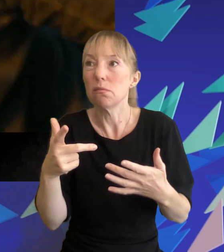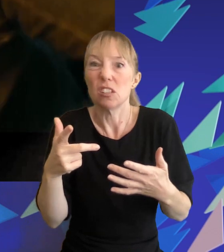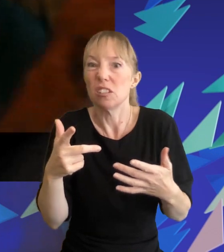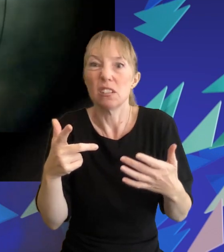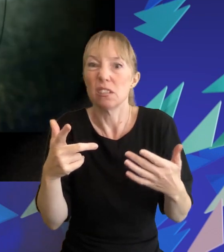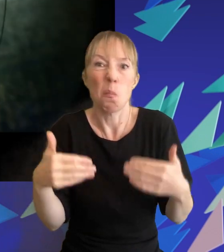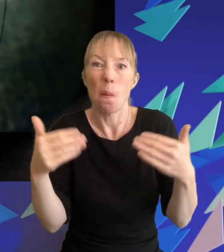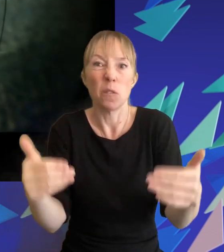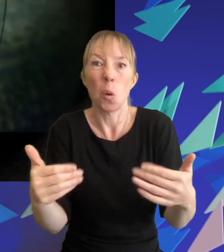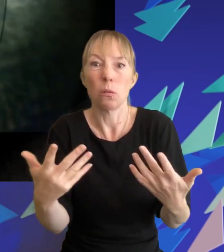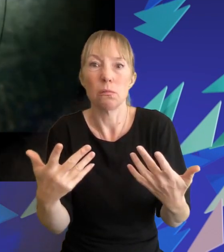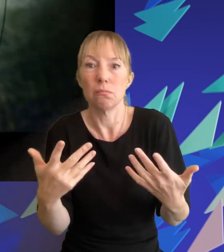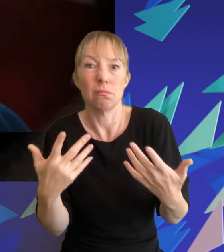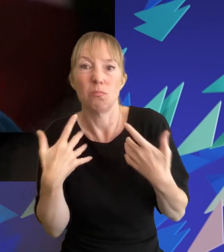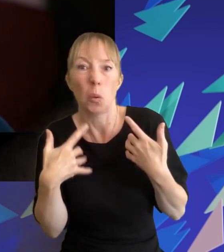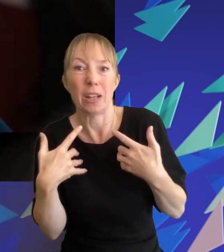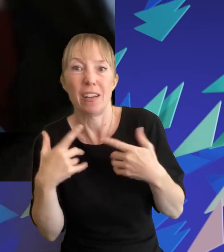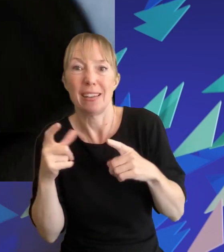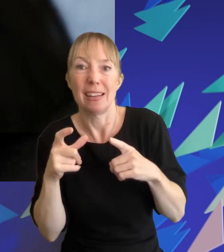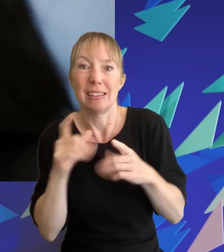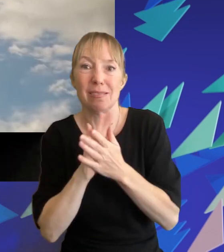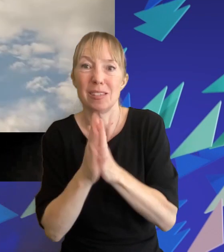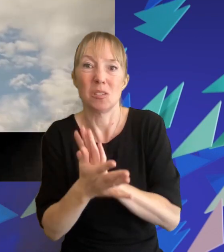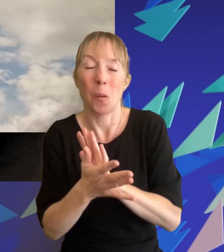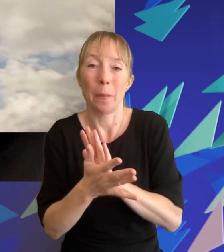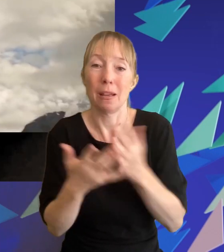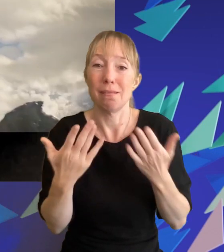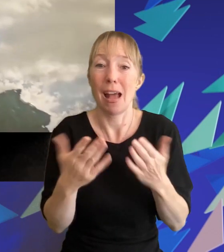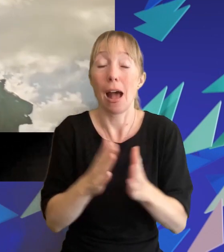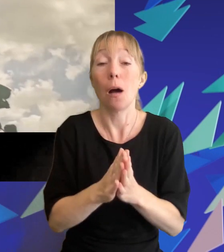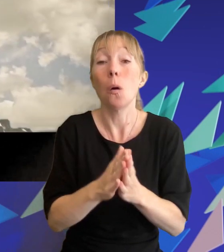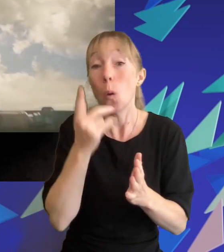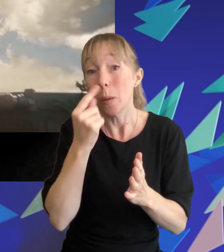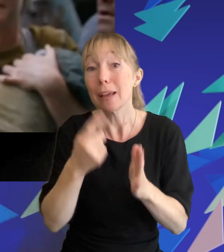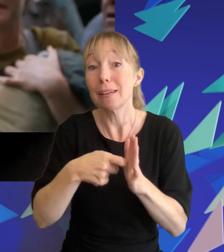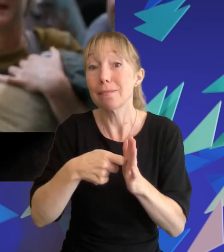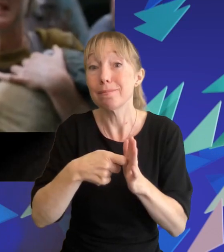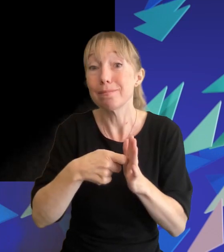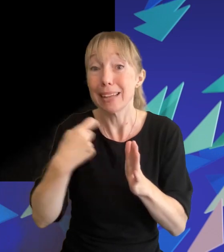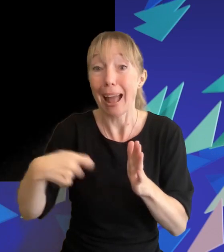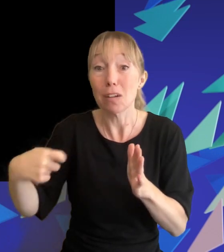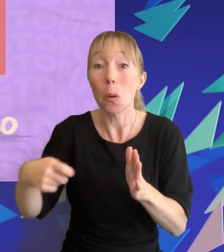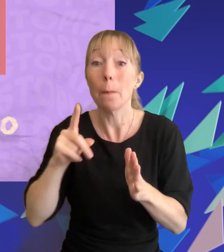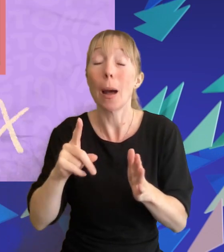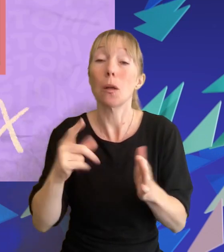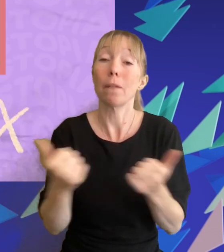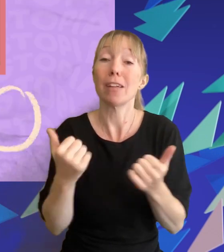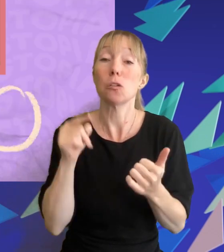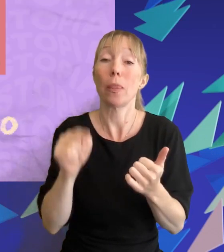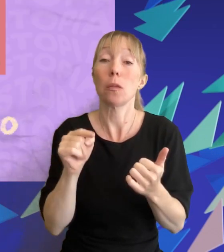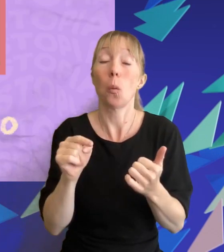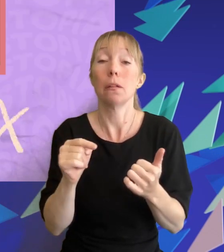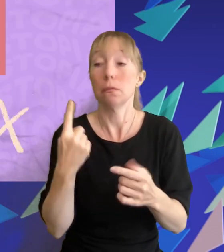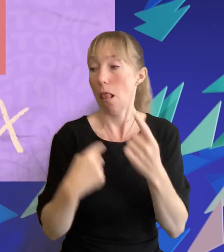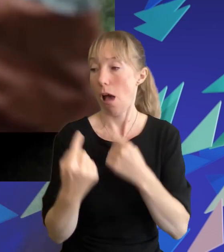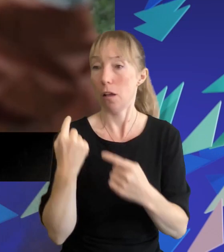we could go on with various examples of the genre's fall but we will end on this one as it seems fitting just last year